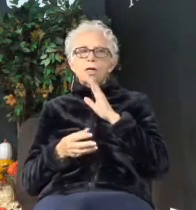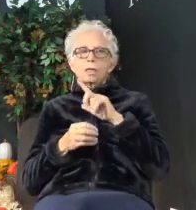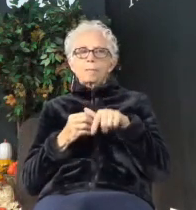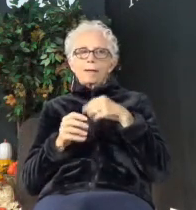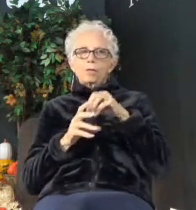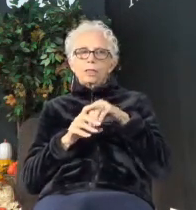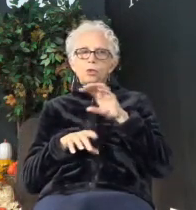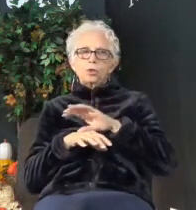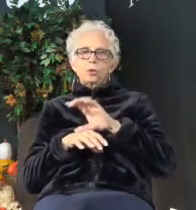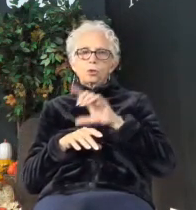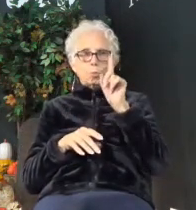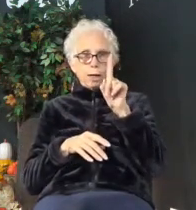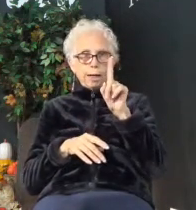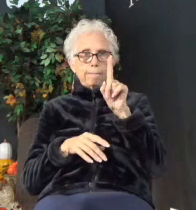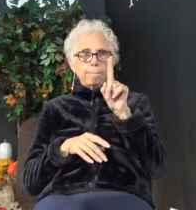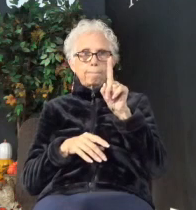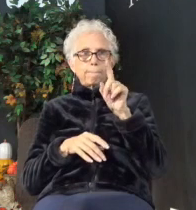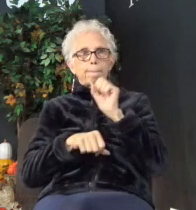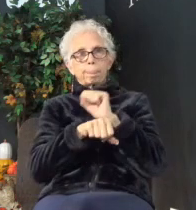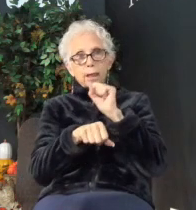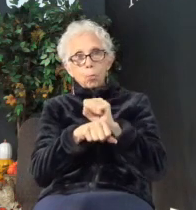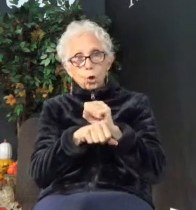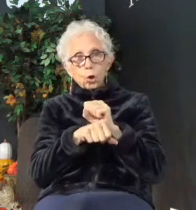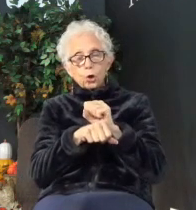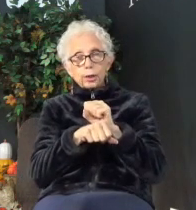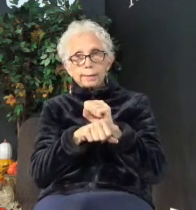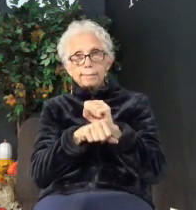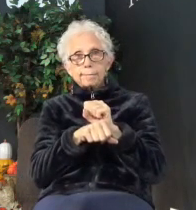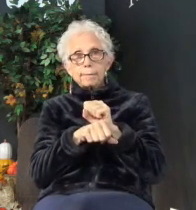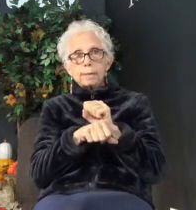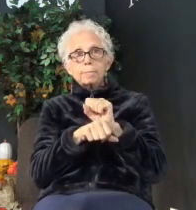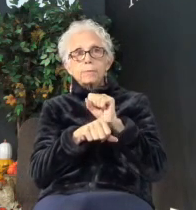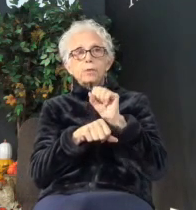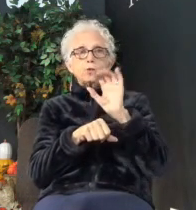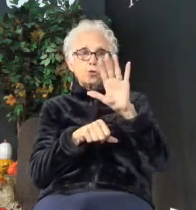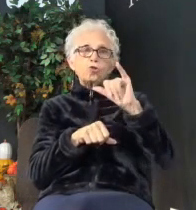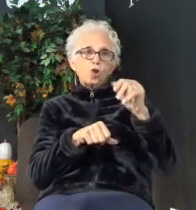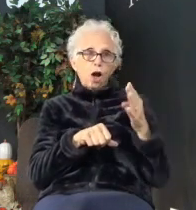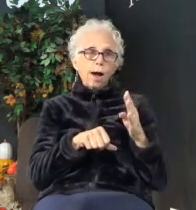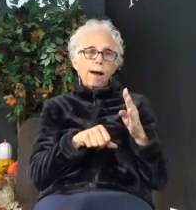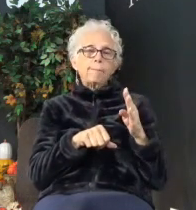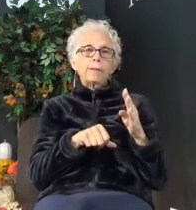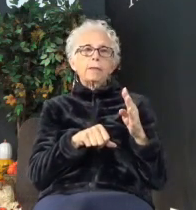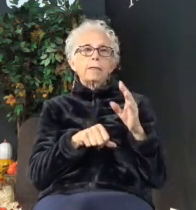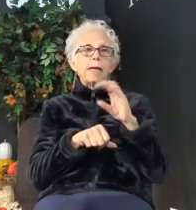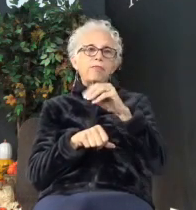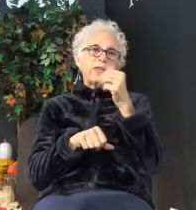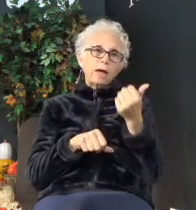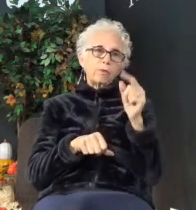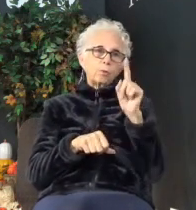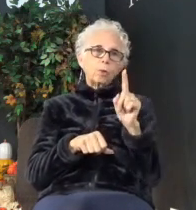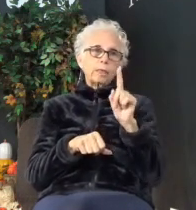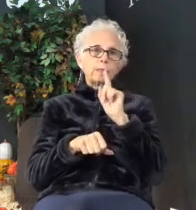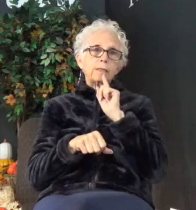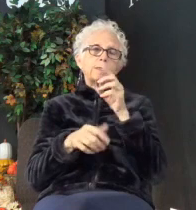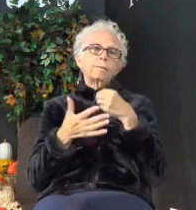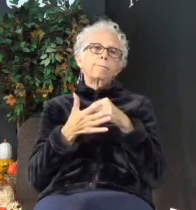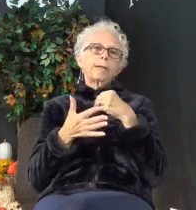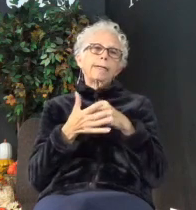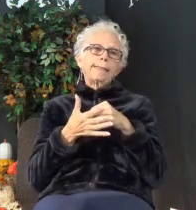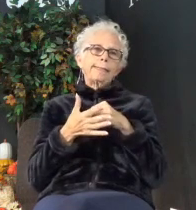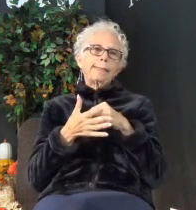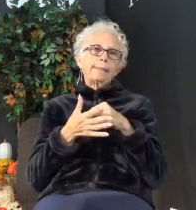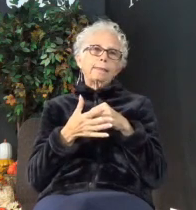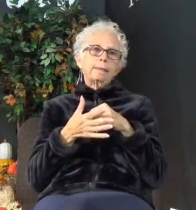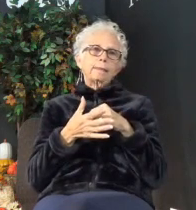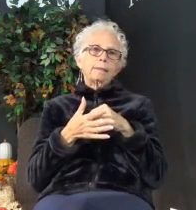One of them is work and your job. And the other one is money and